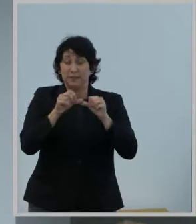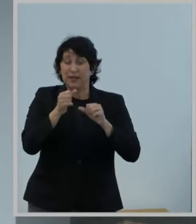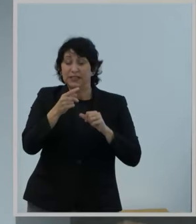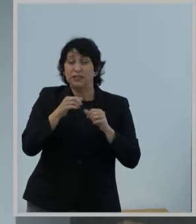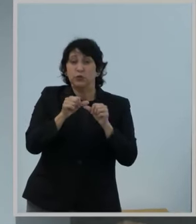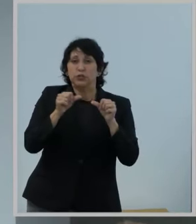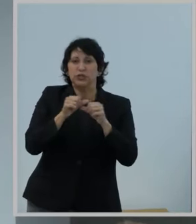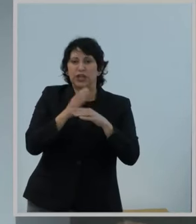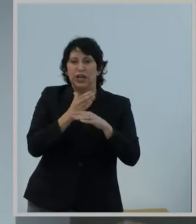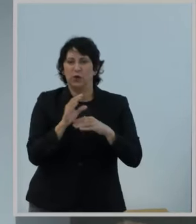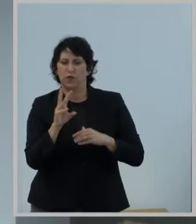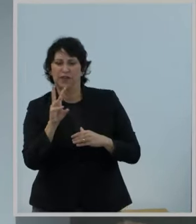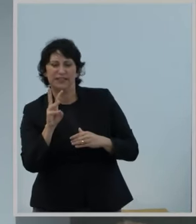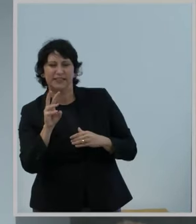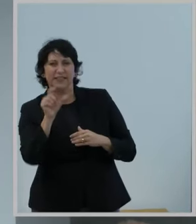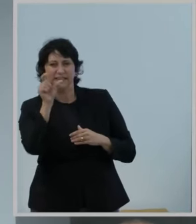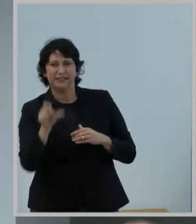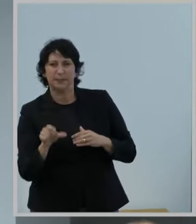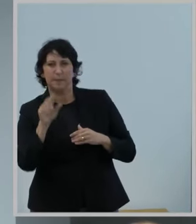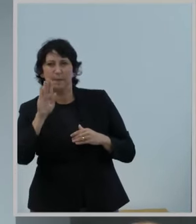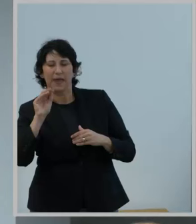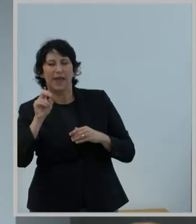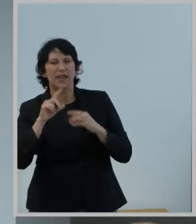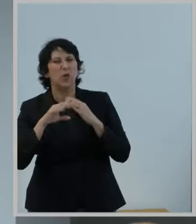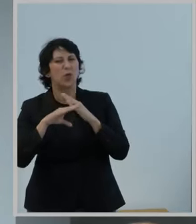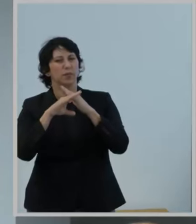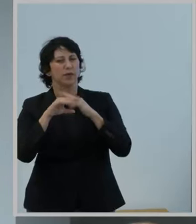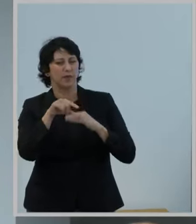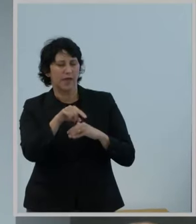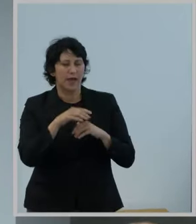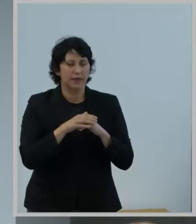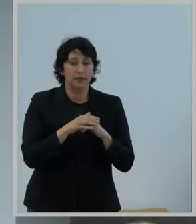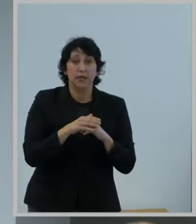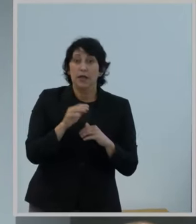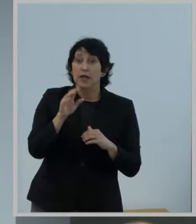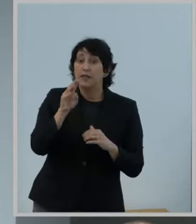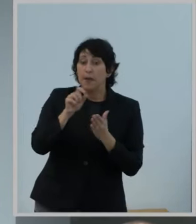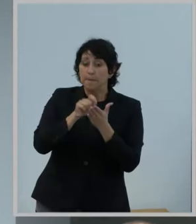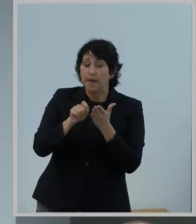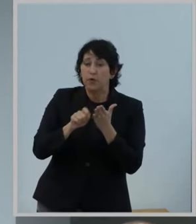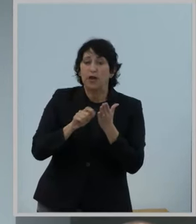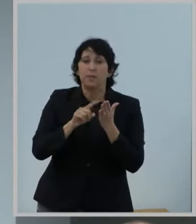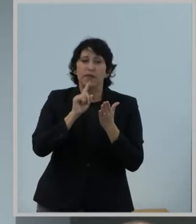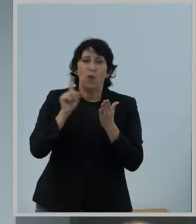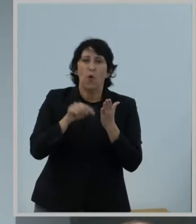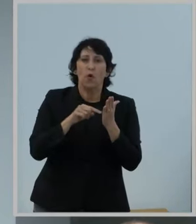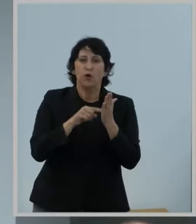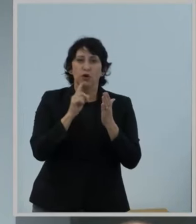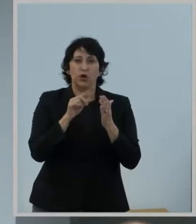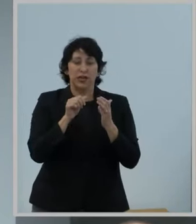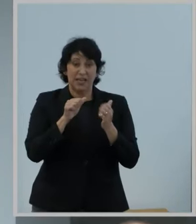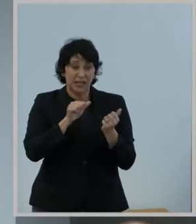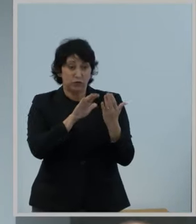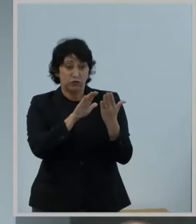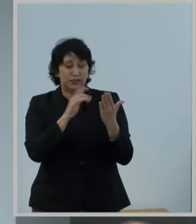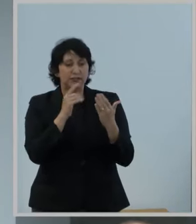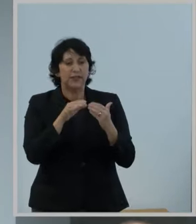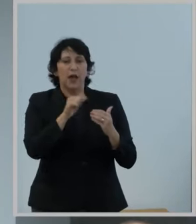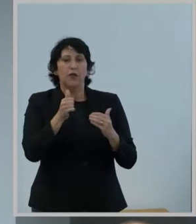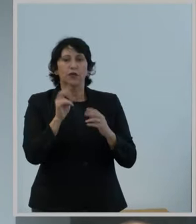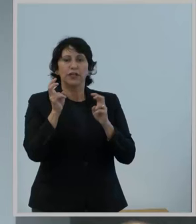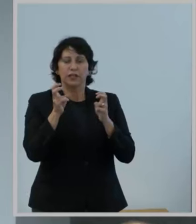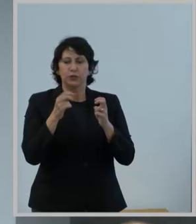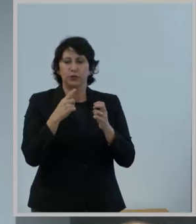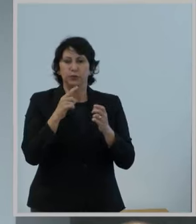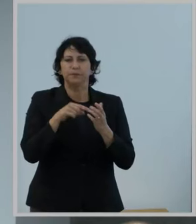gigahertz band spectrum. The memorandum, opinion, and order addresses a remaining issue that was